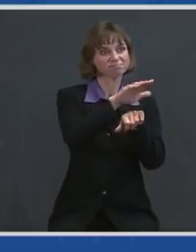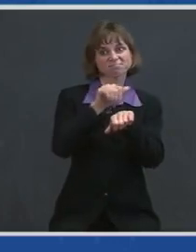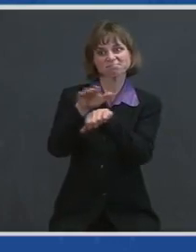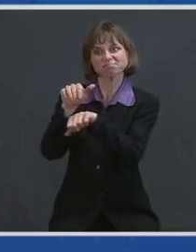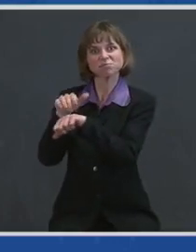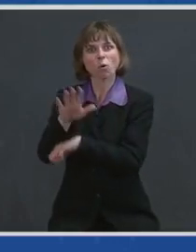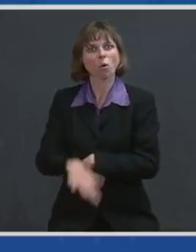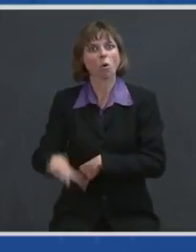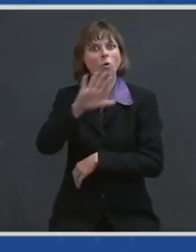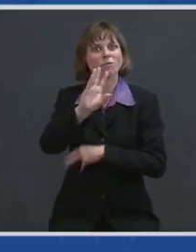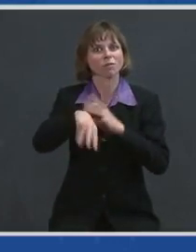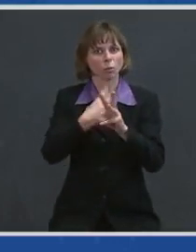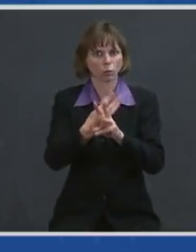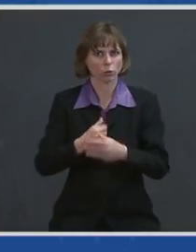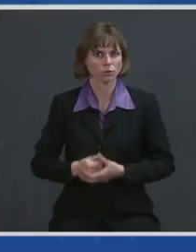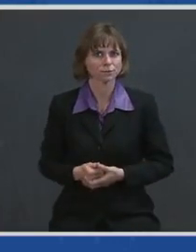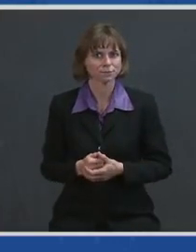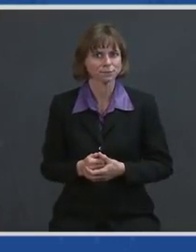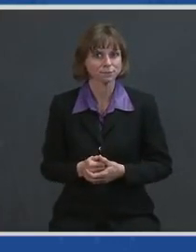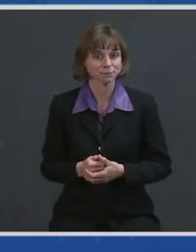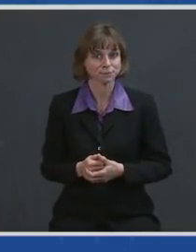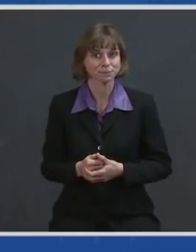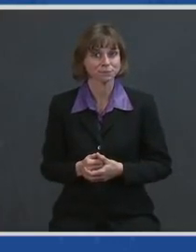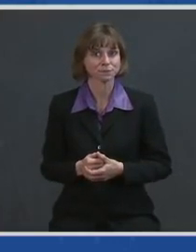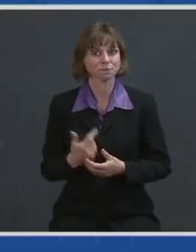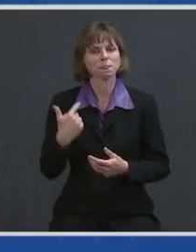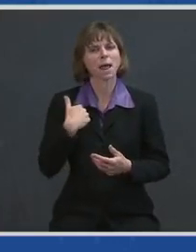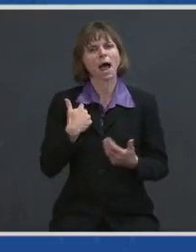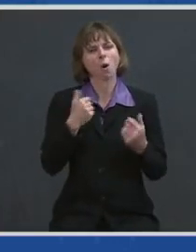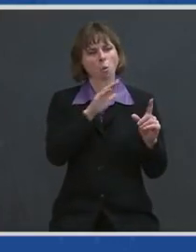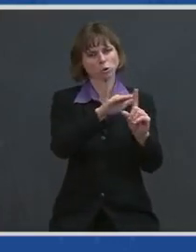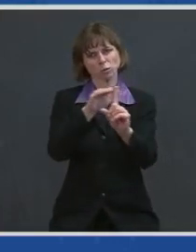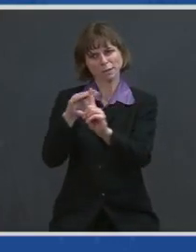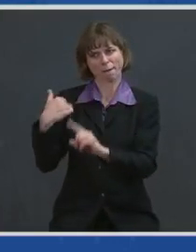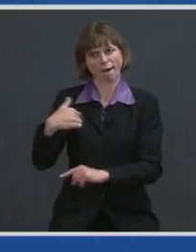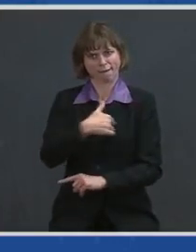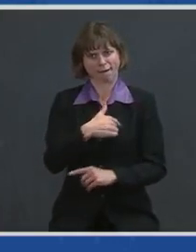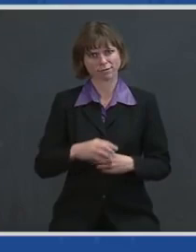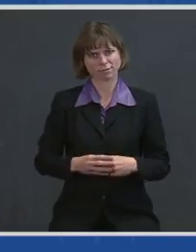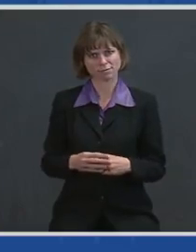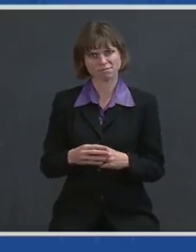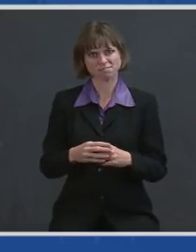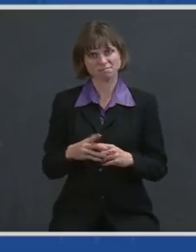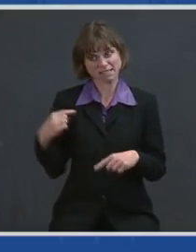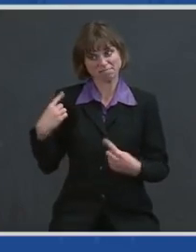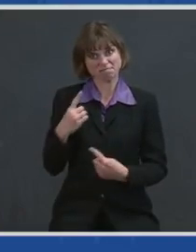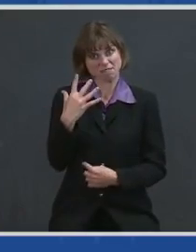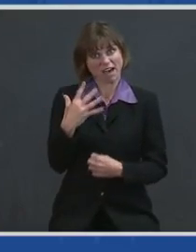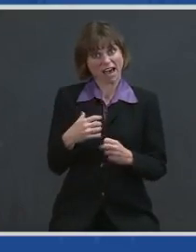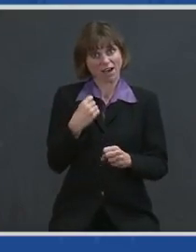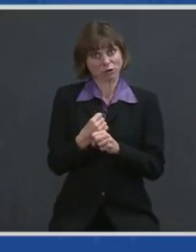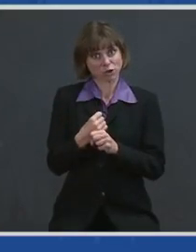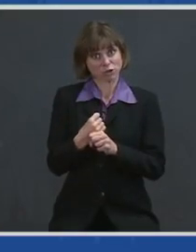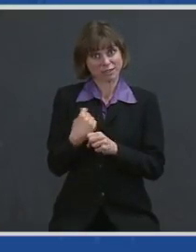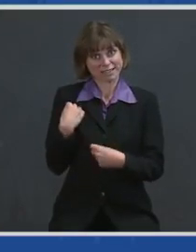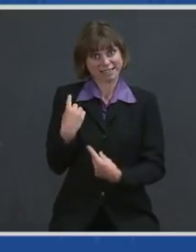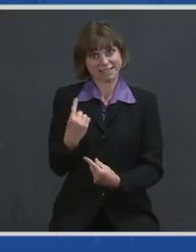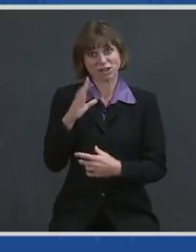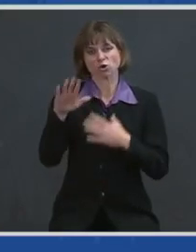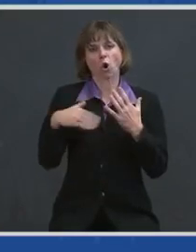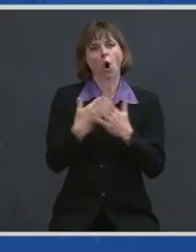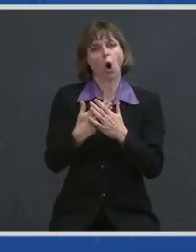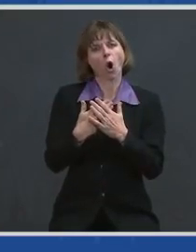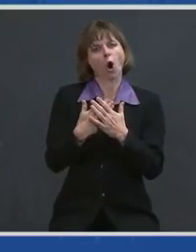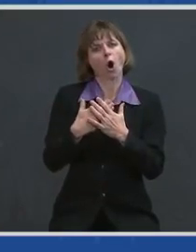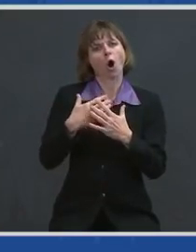the world. I say this to remind us, while it has only been five years since all combat jobs